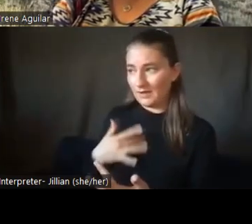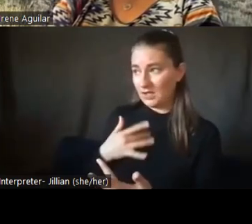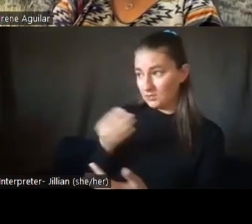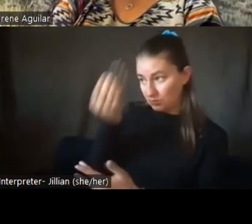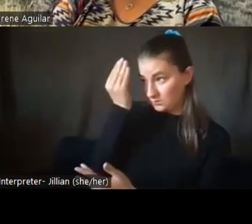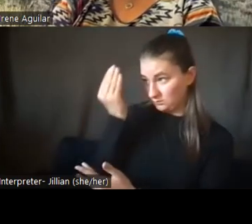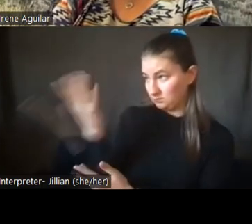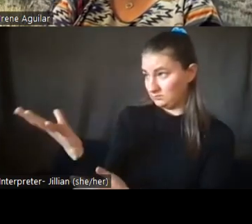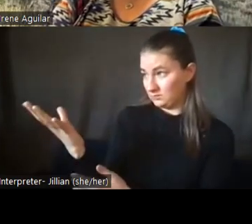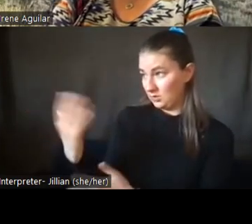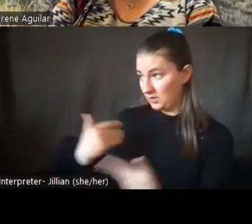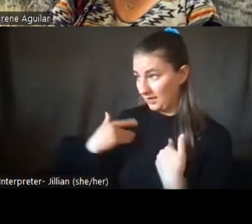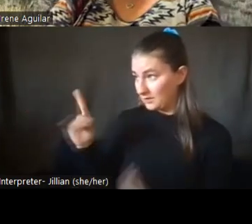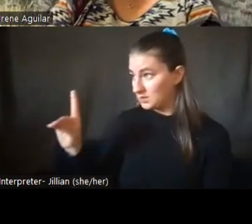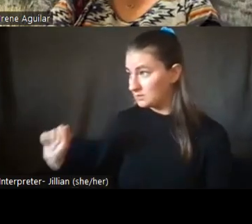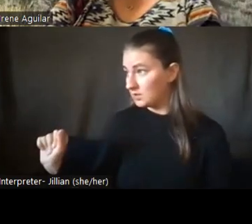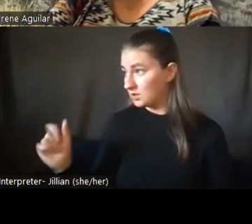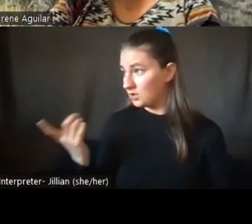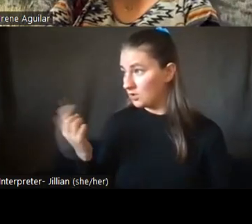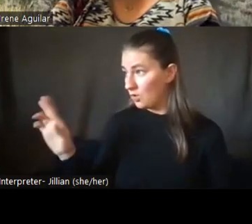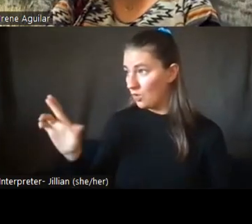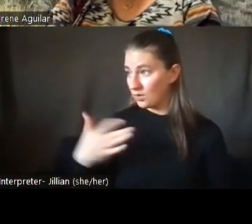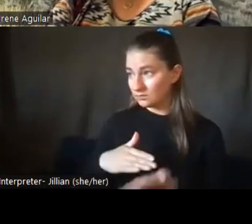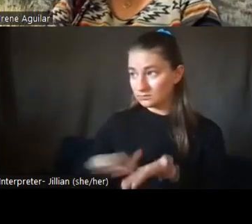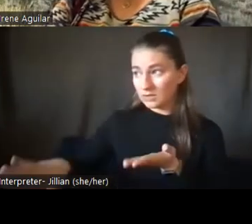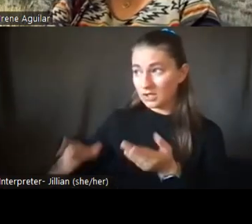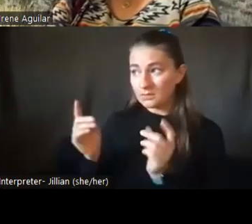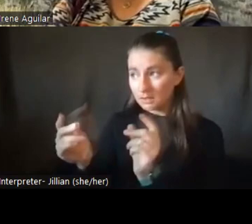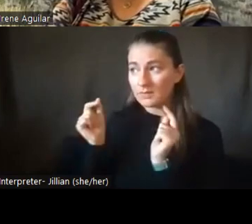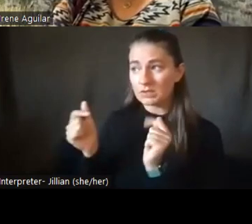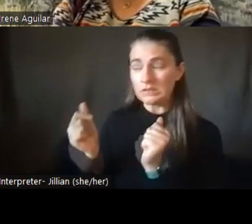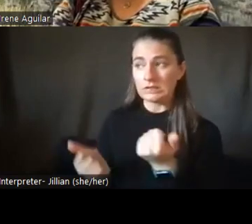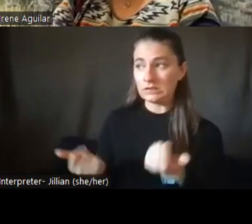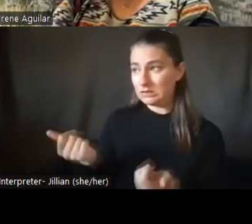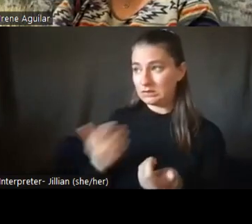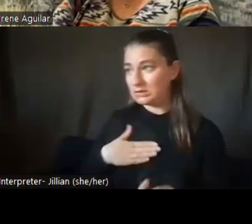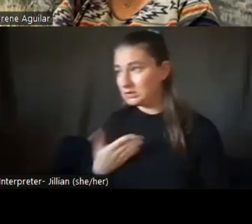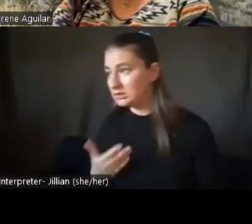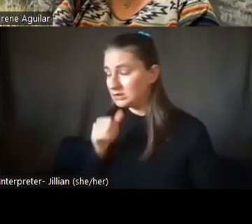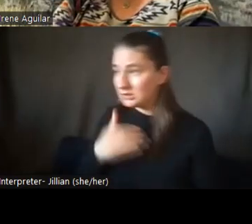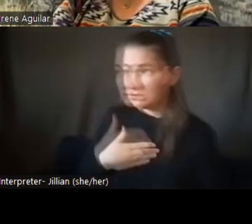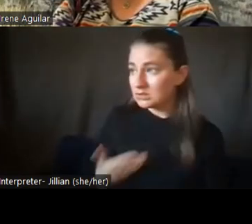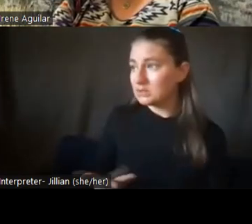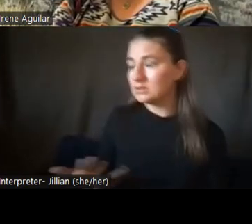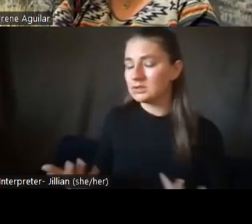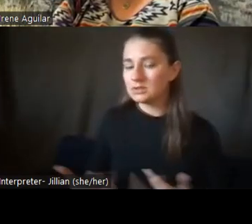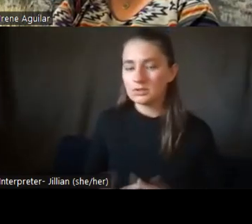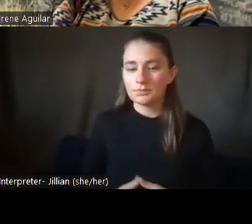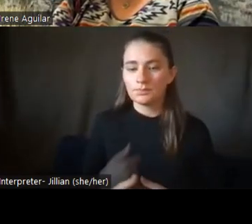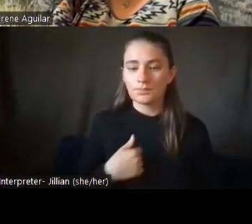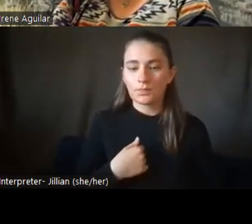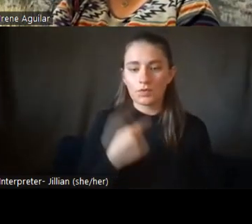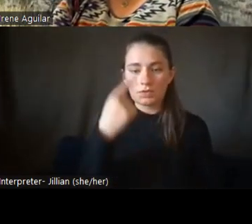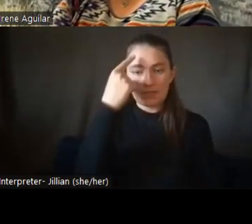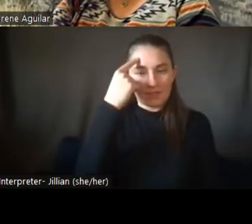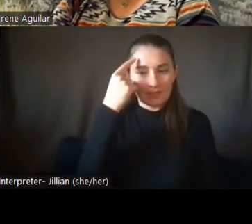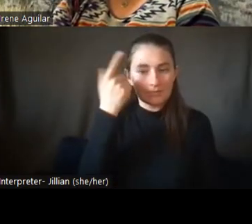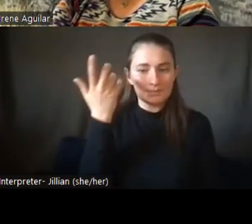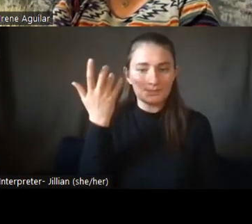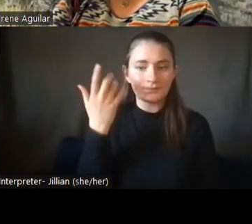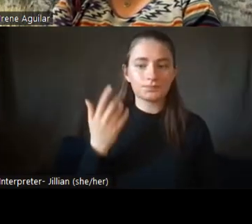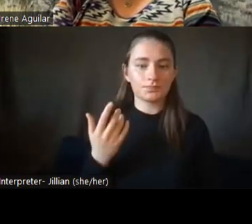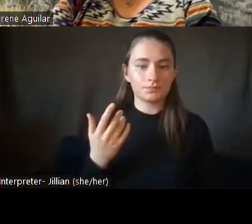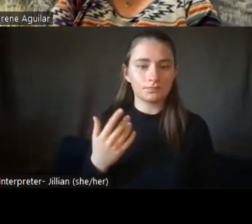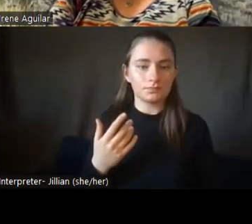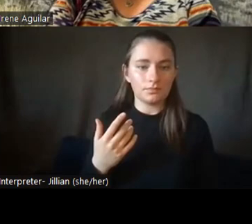disability or will they just write her off immediately? Um, and so I think some of, um, where I